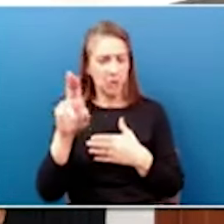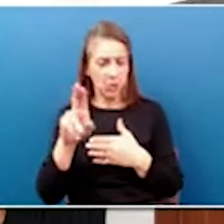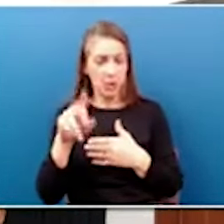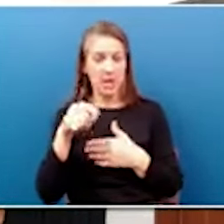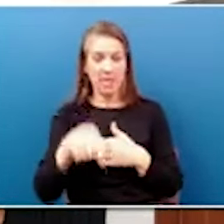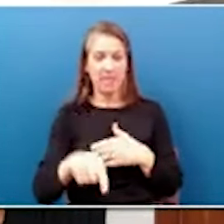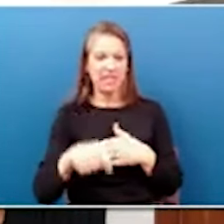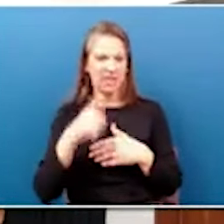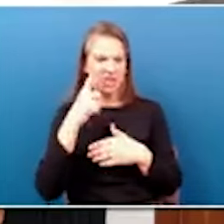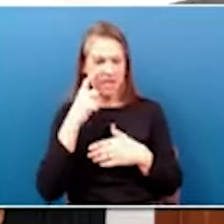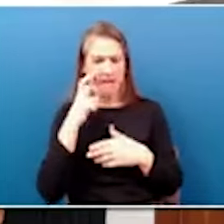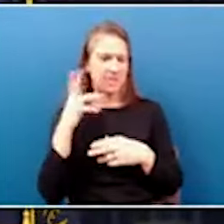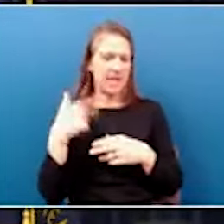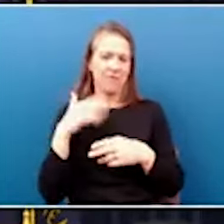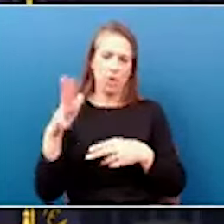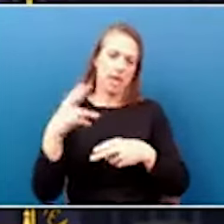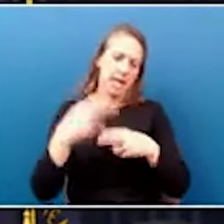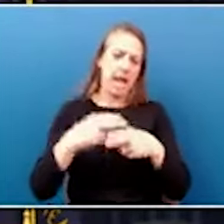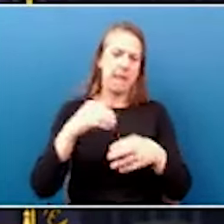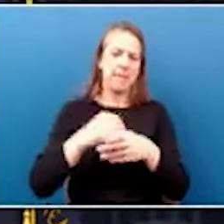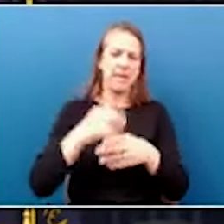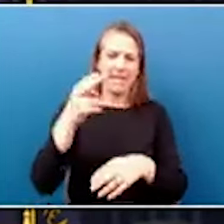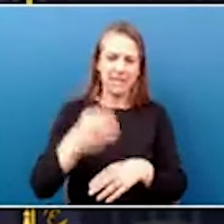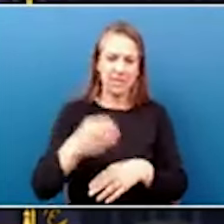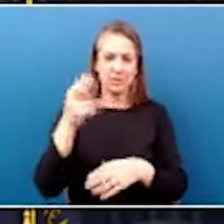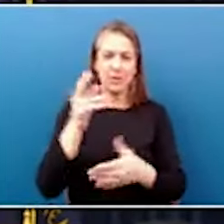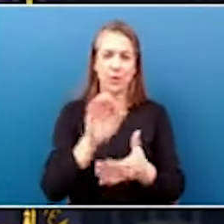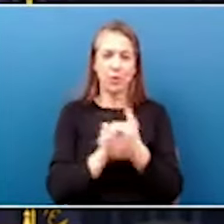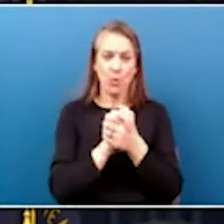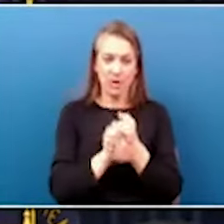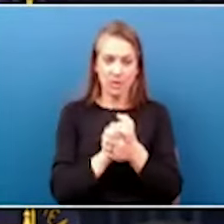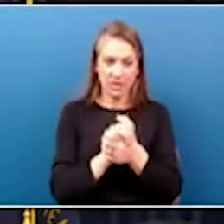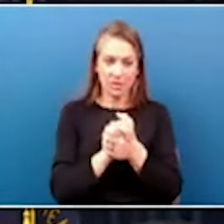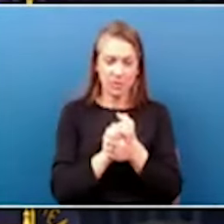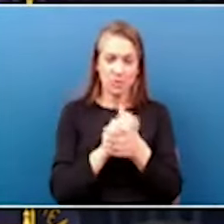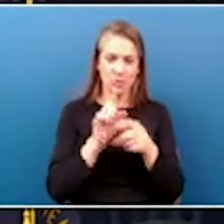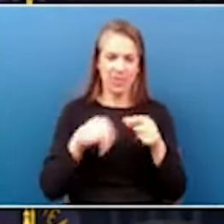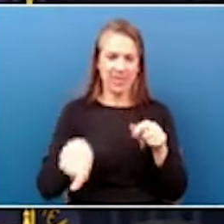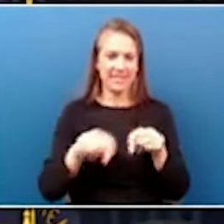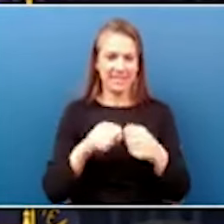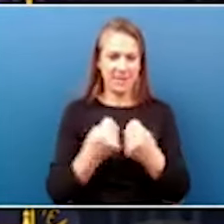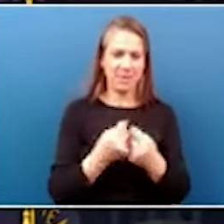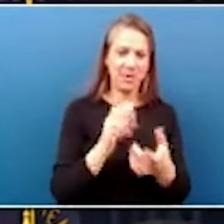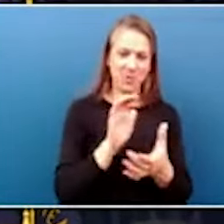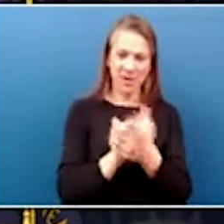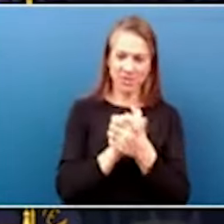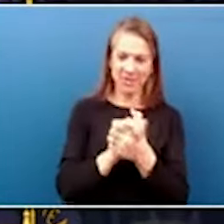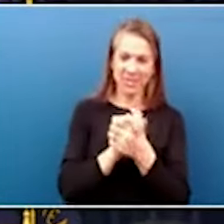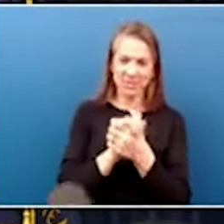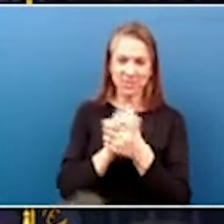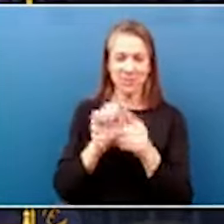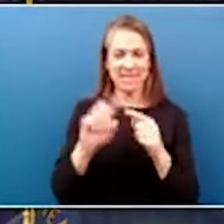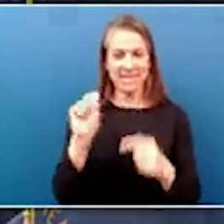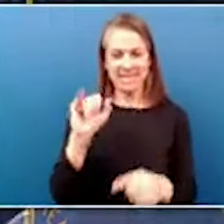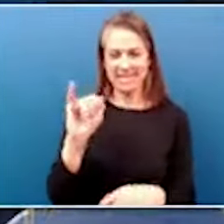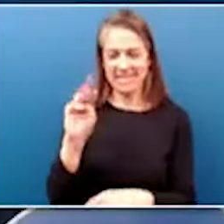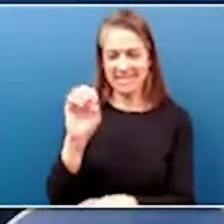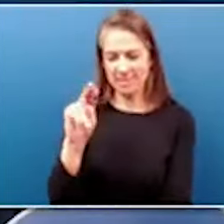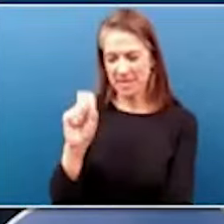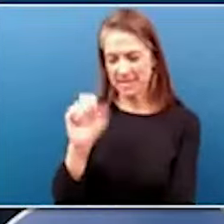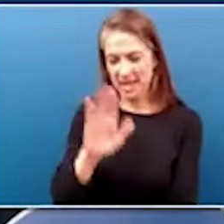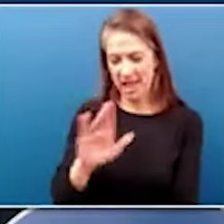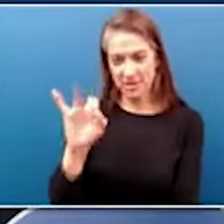their name in history. So congratulations to this team. Congratulations to Simmons College of Kentucky, to